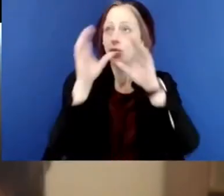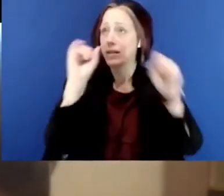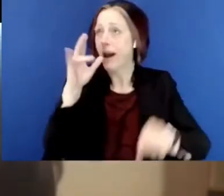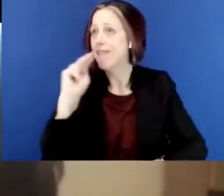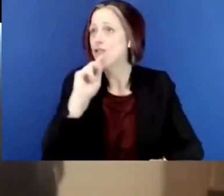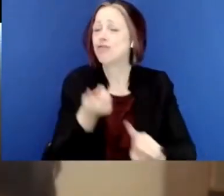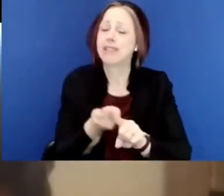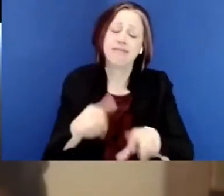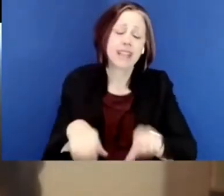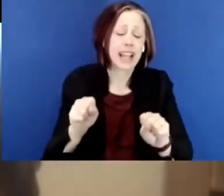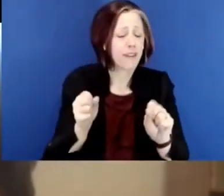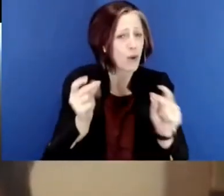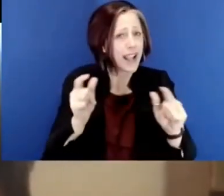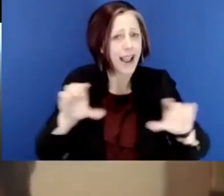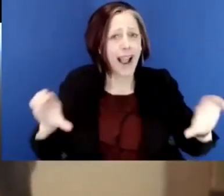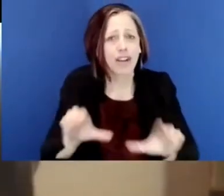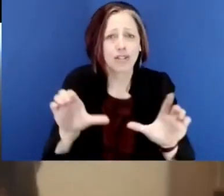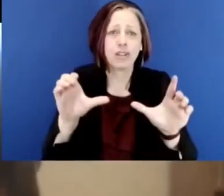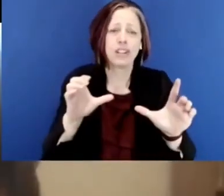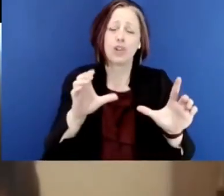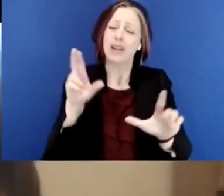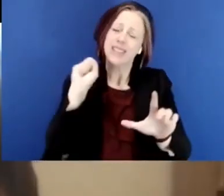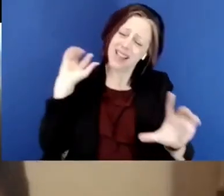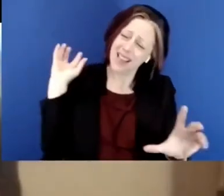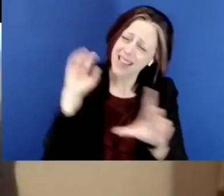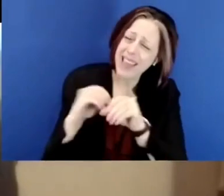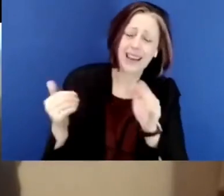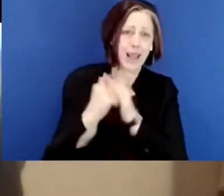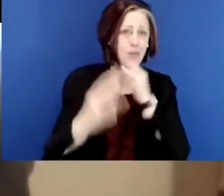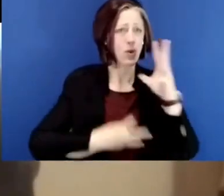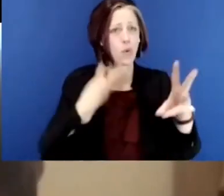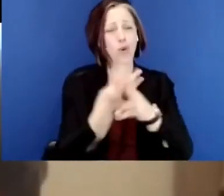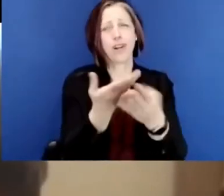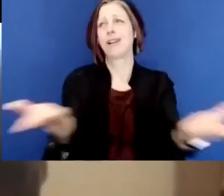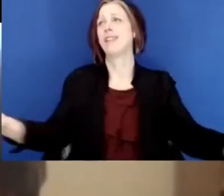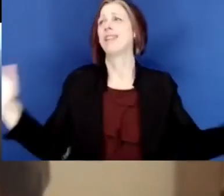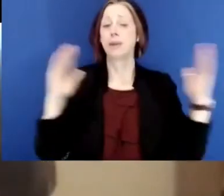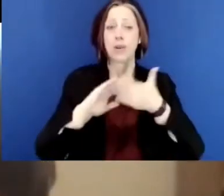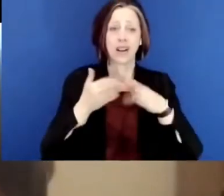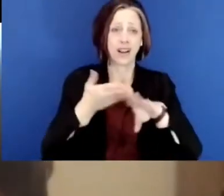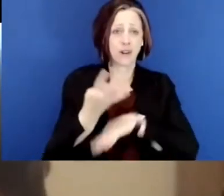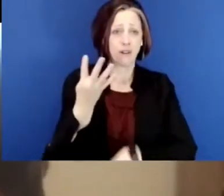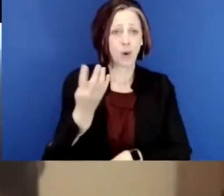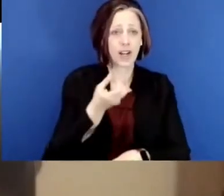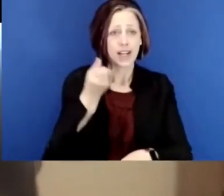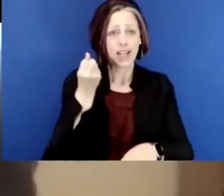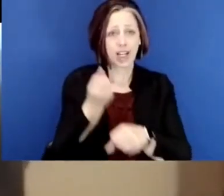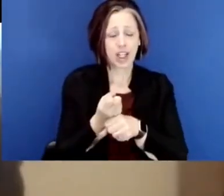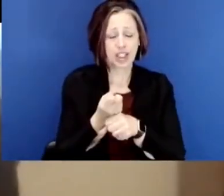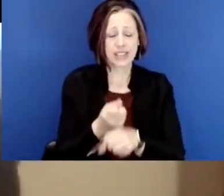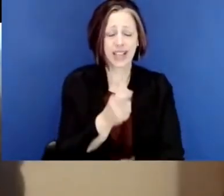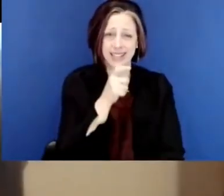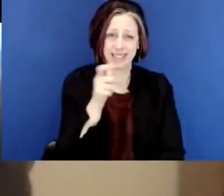So thank you, President Biden, for taking very swift action to bring the United States back into the world community after